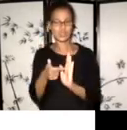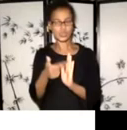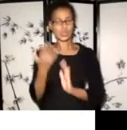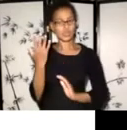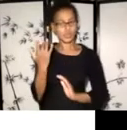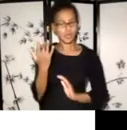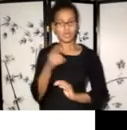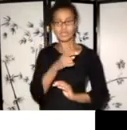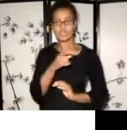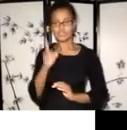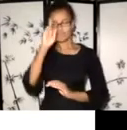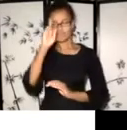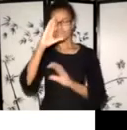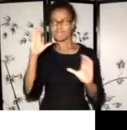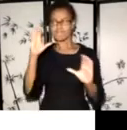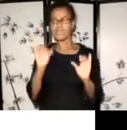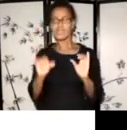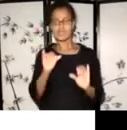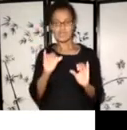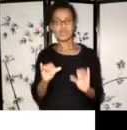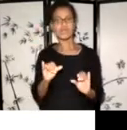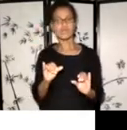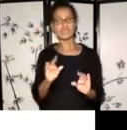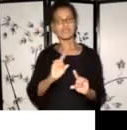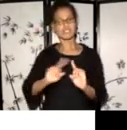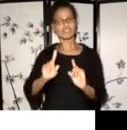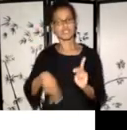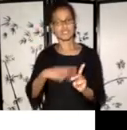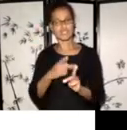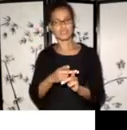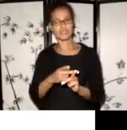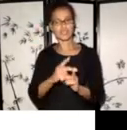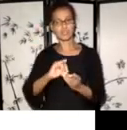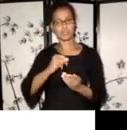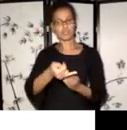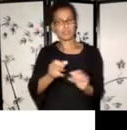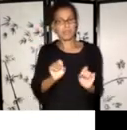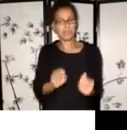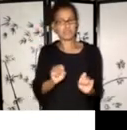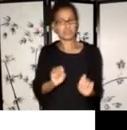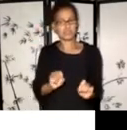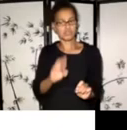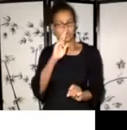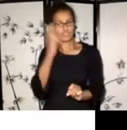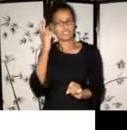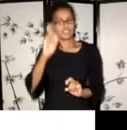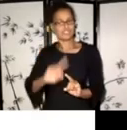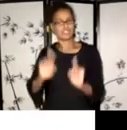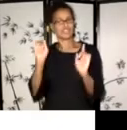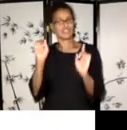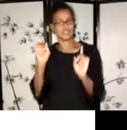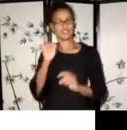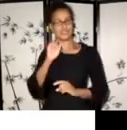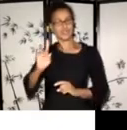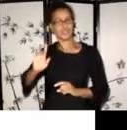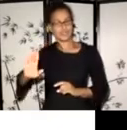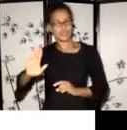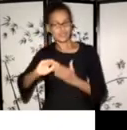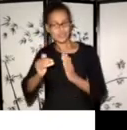um, you know, just some unique projects they could, uh, take up in their own community or even on their own.